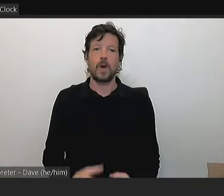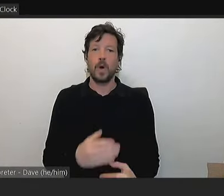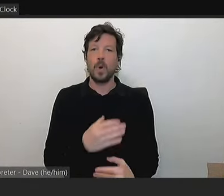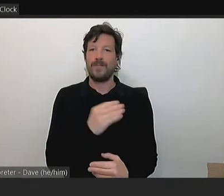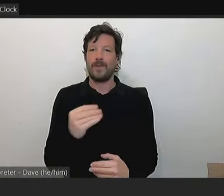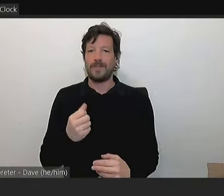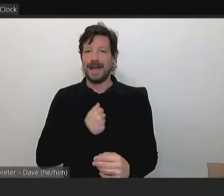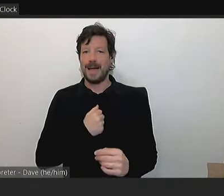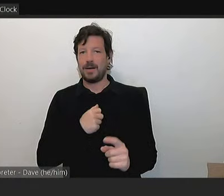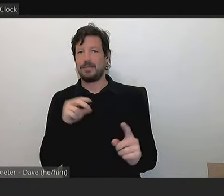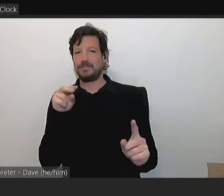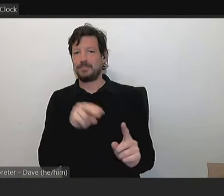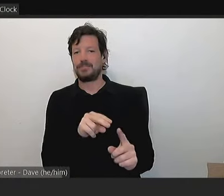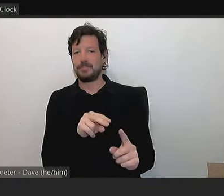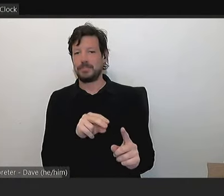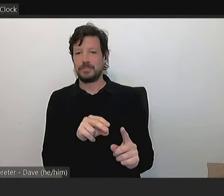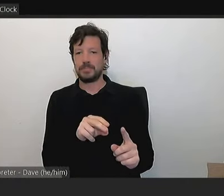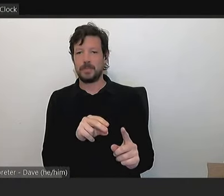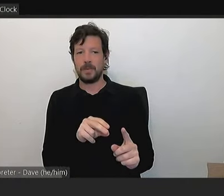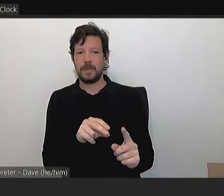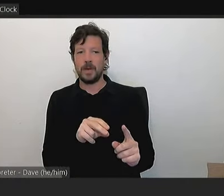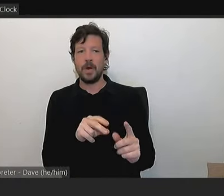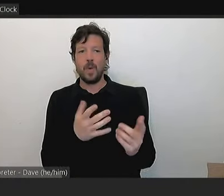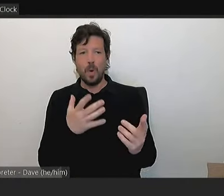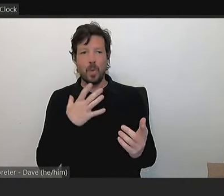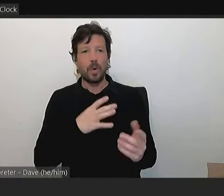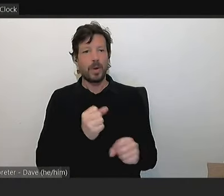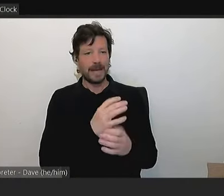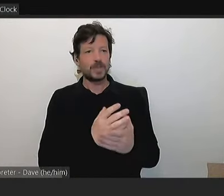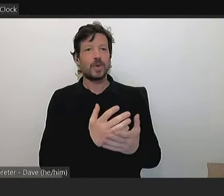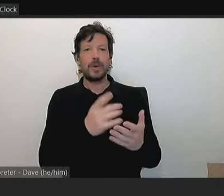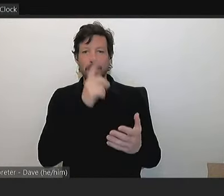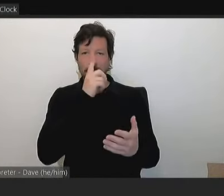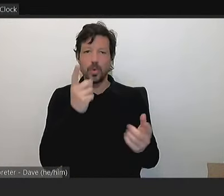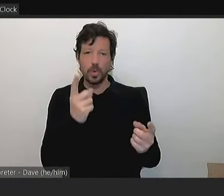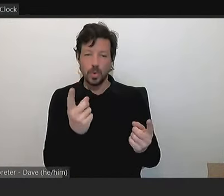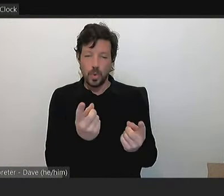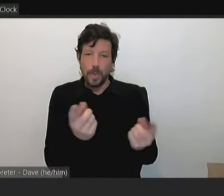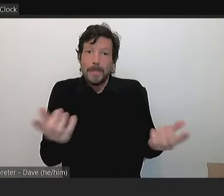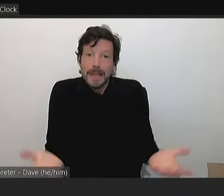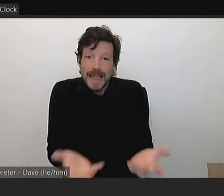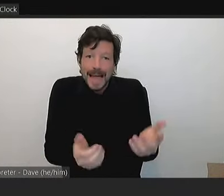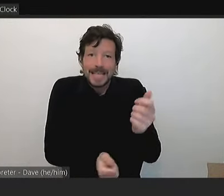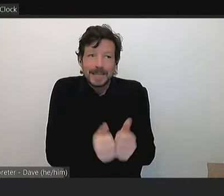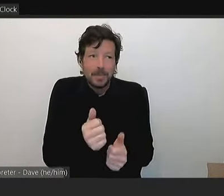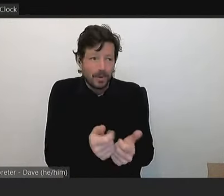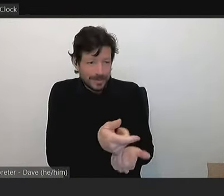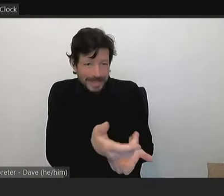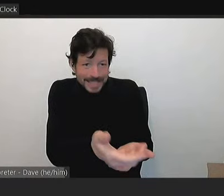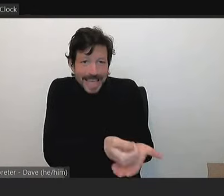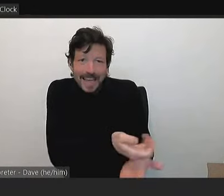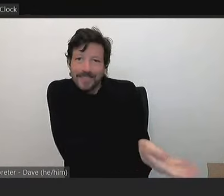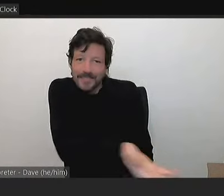strictly from player safety. It's not about a wish list. It's not about